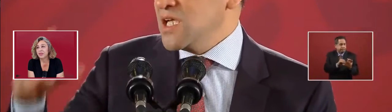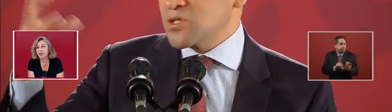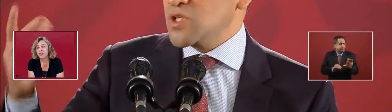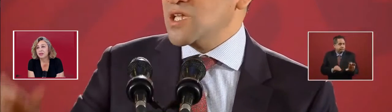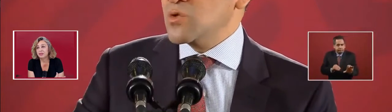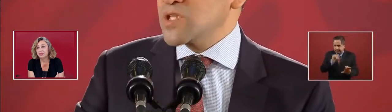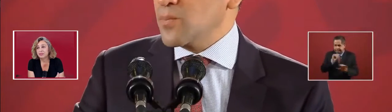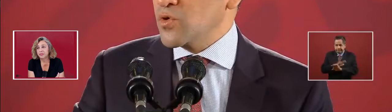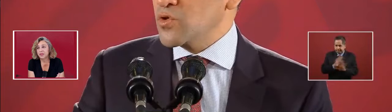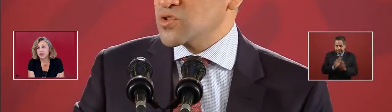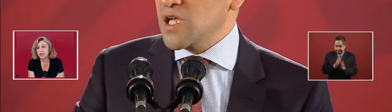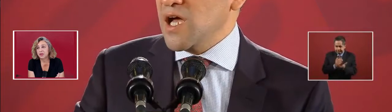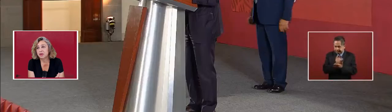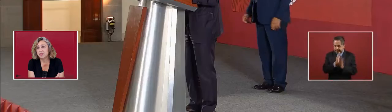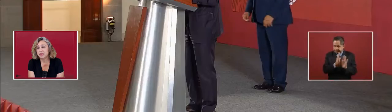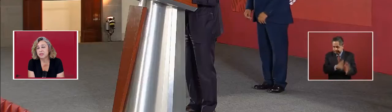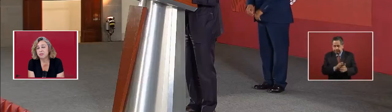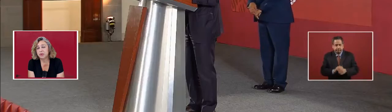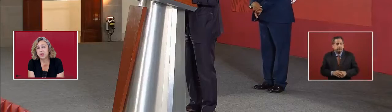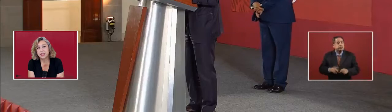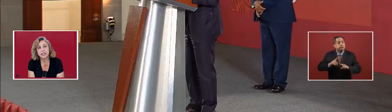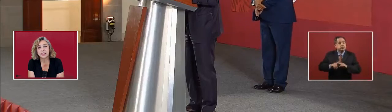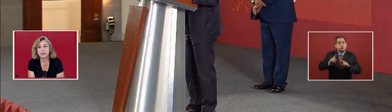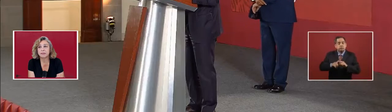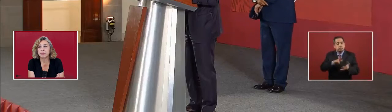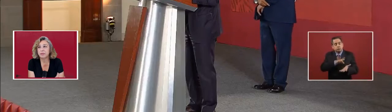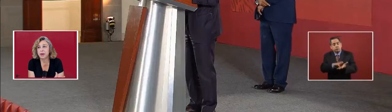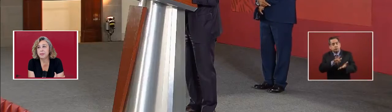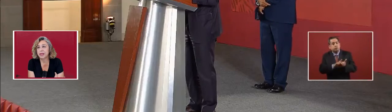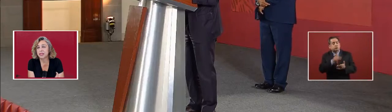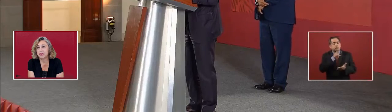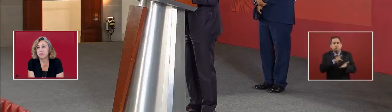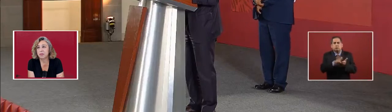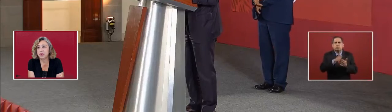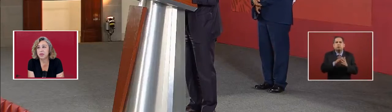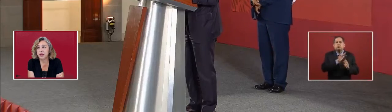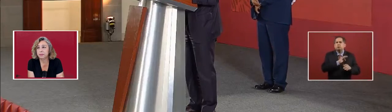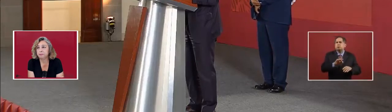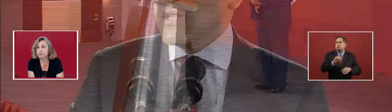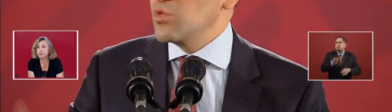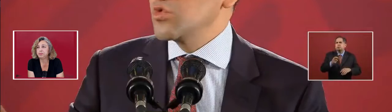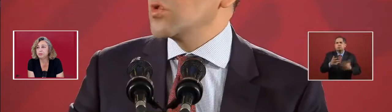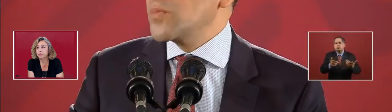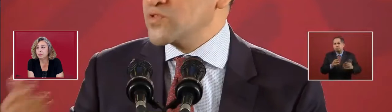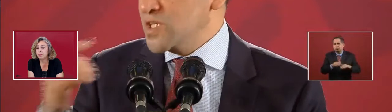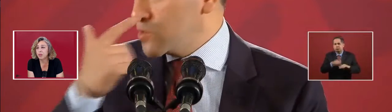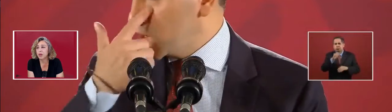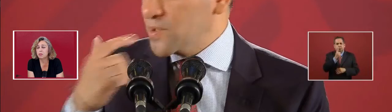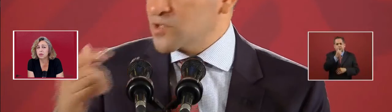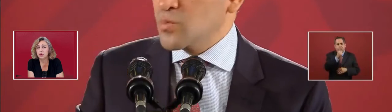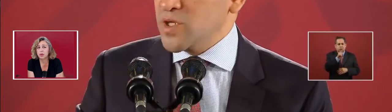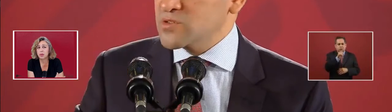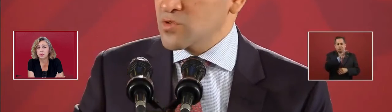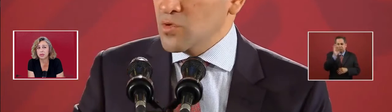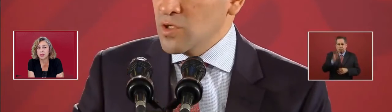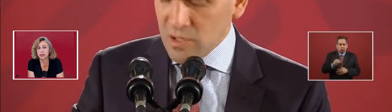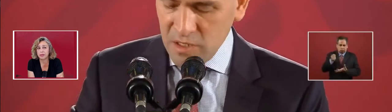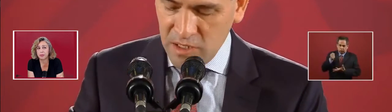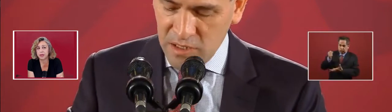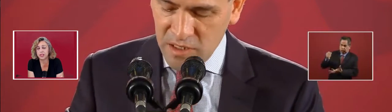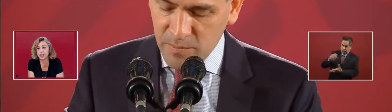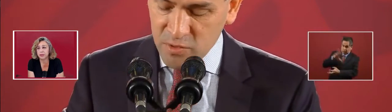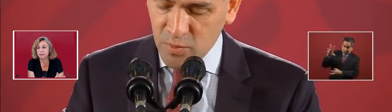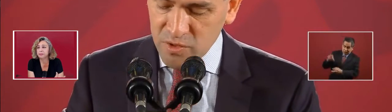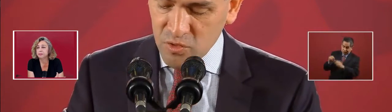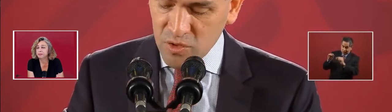The total of the supports for Pemex are more than 1 percent